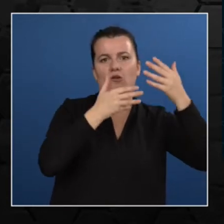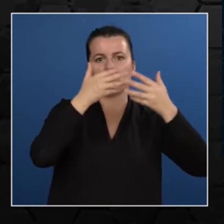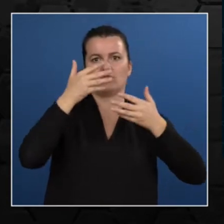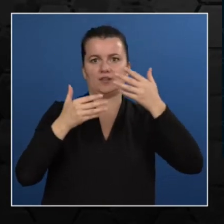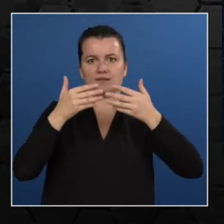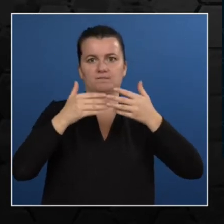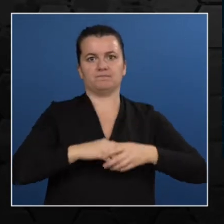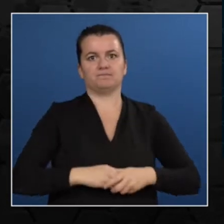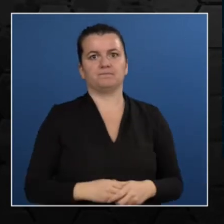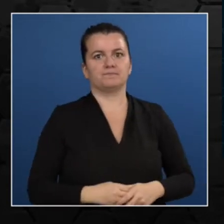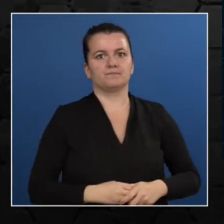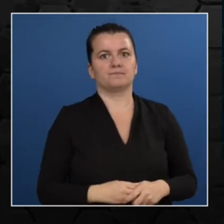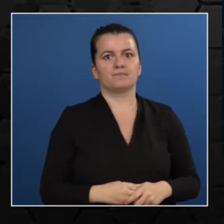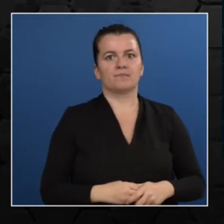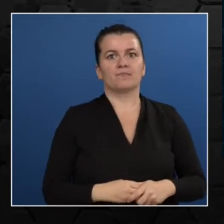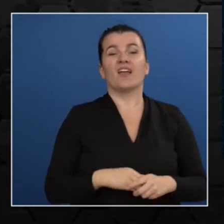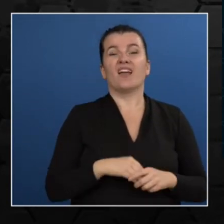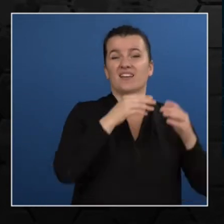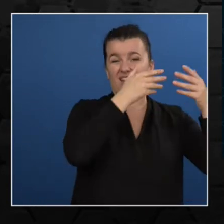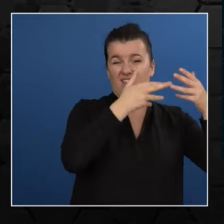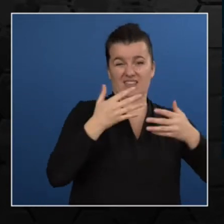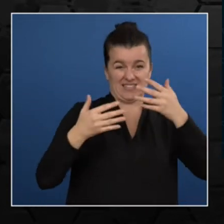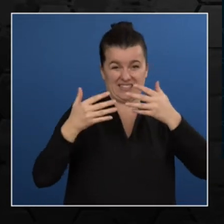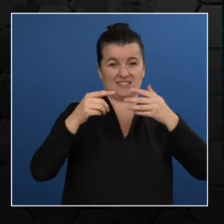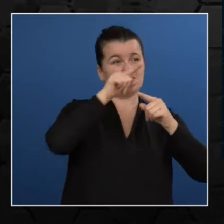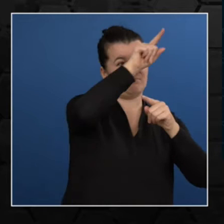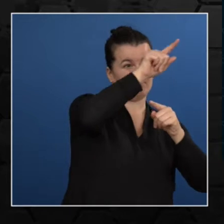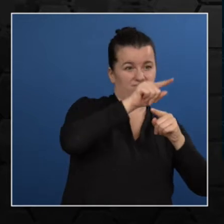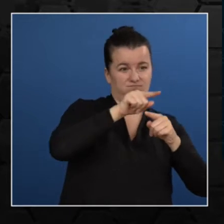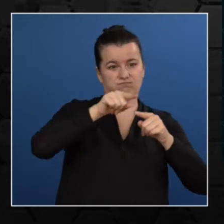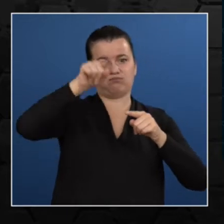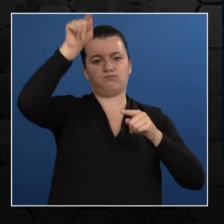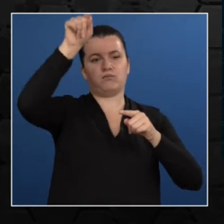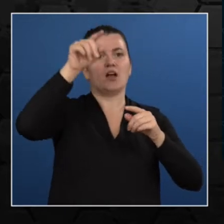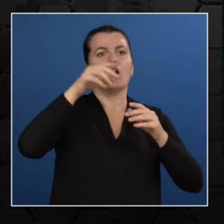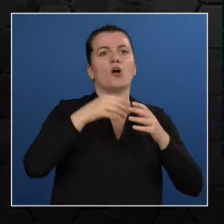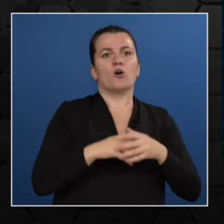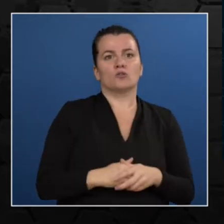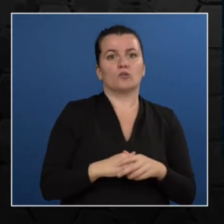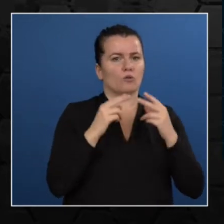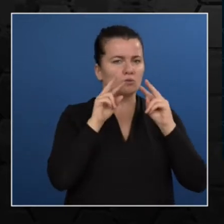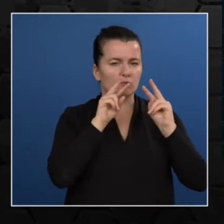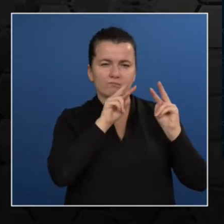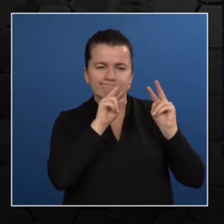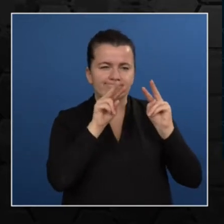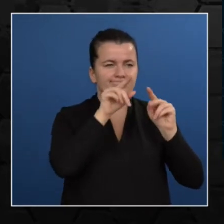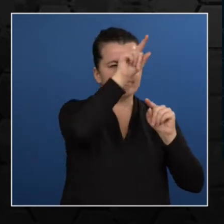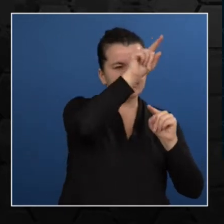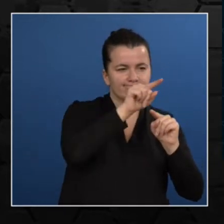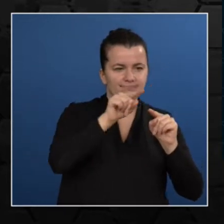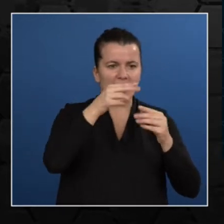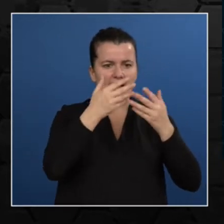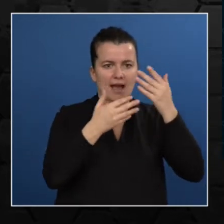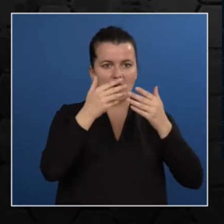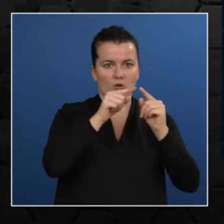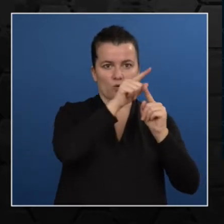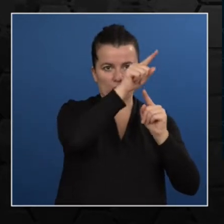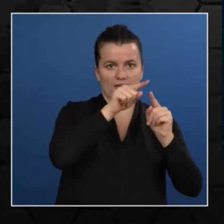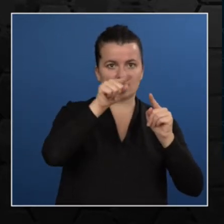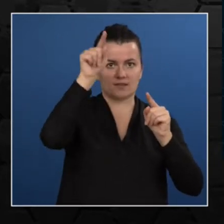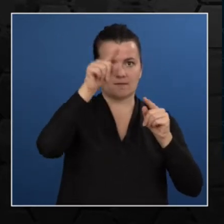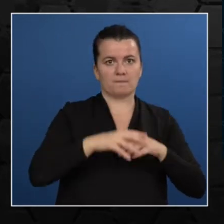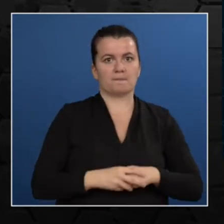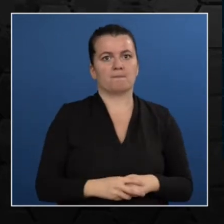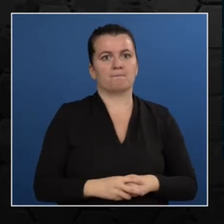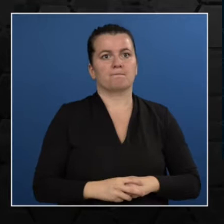And we should always remember that we're going to move in the direction negative to the gradient. But how much do we have to move is known